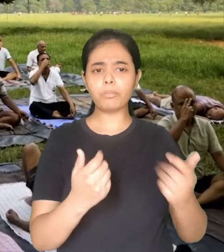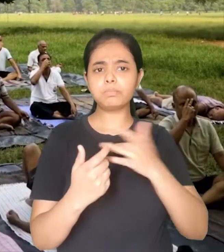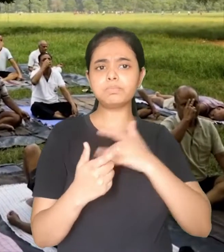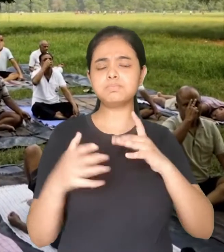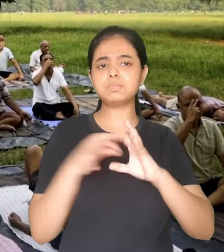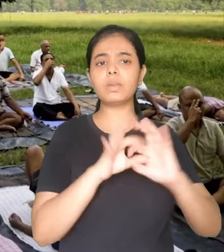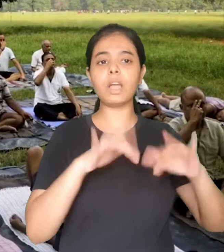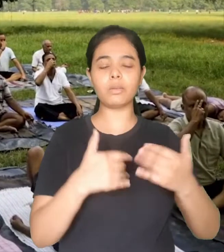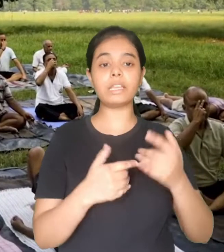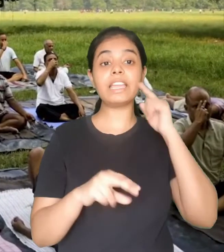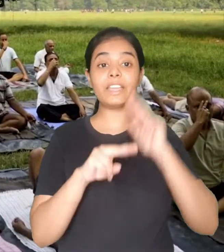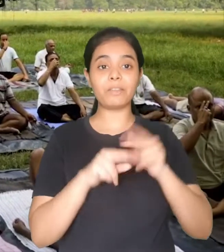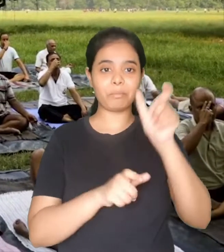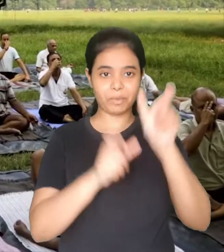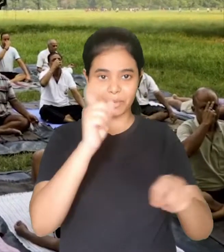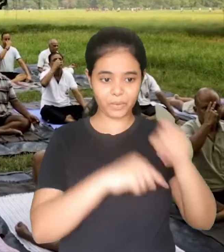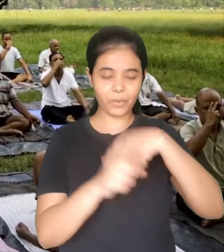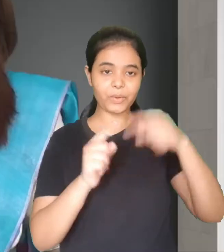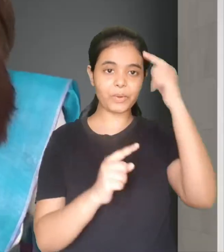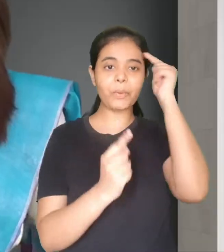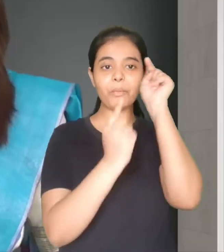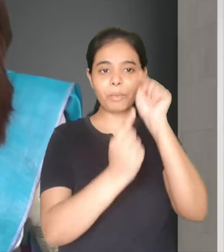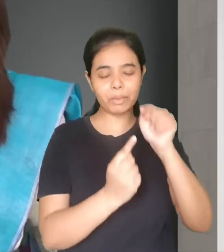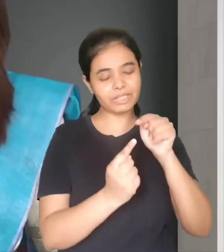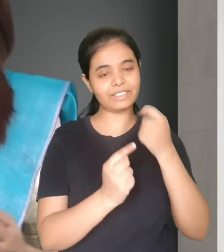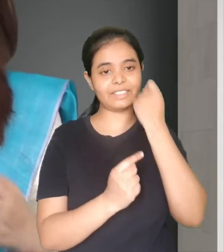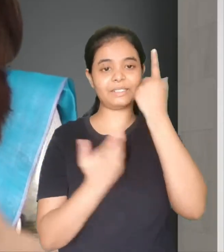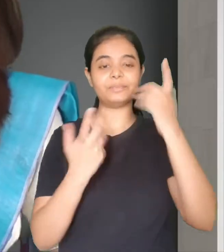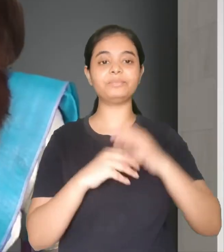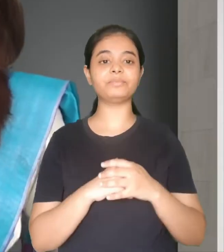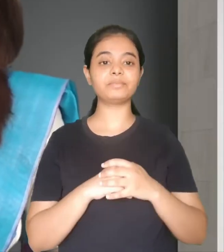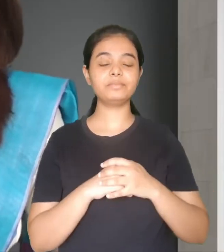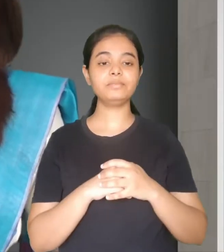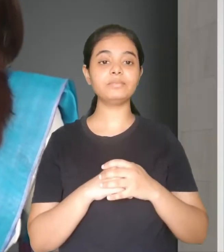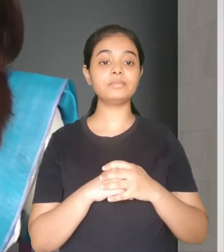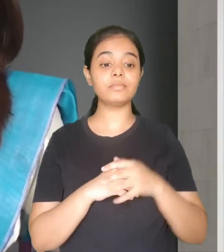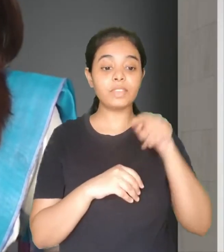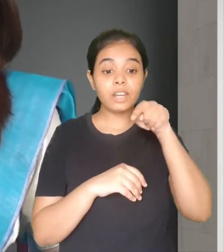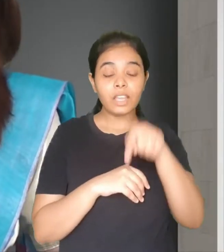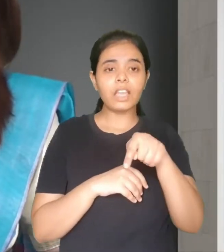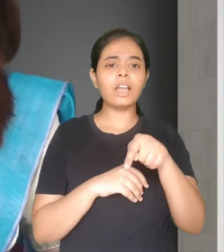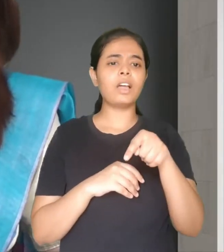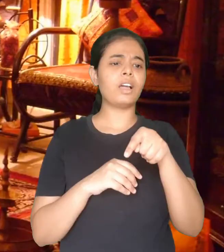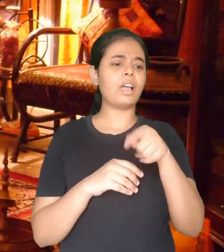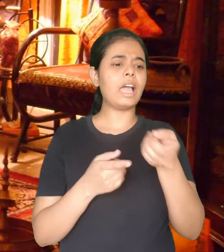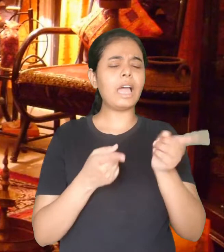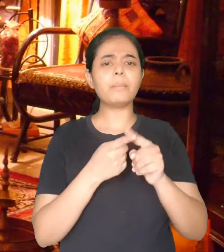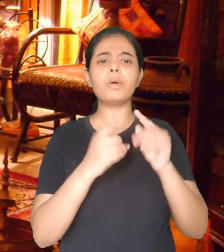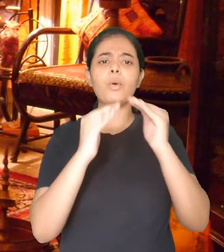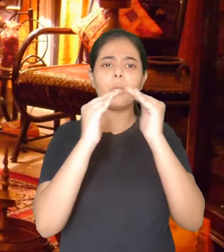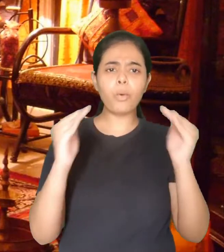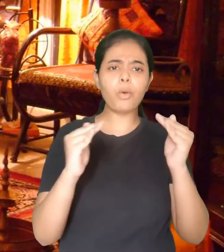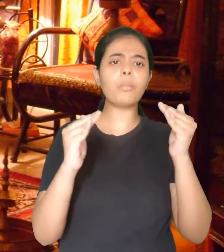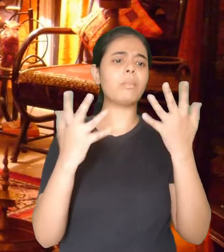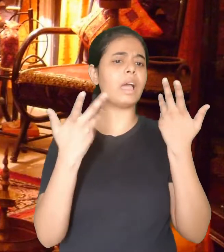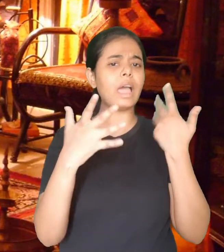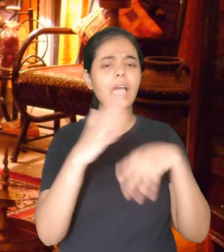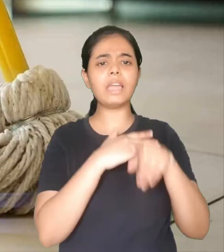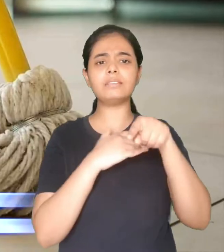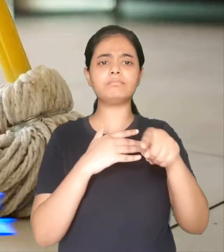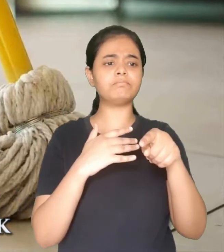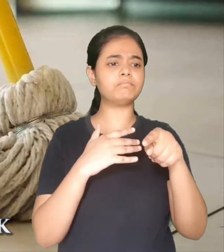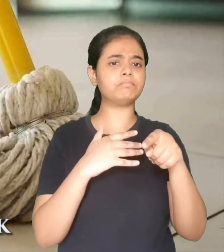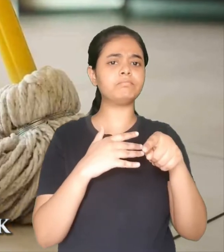can we lead an active life arises? It is easy if you know how. Here are some pointers. 1. home